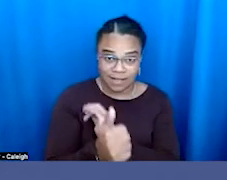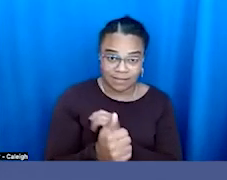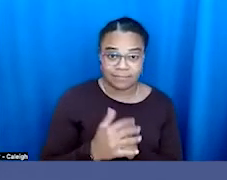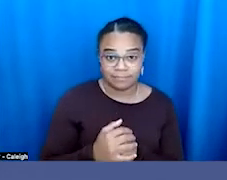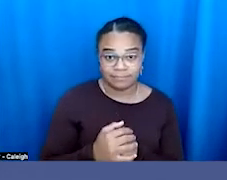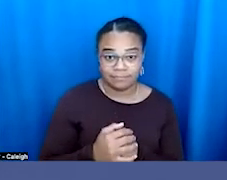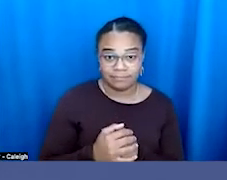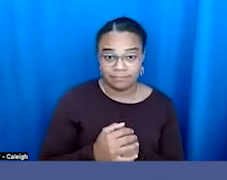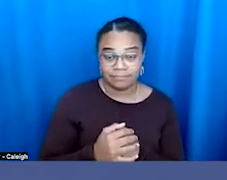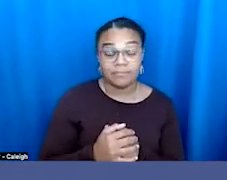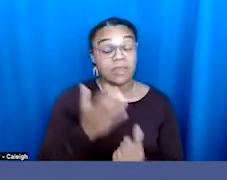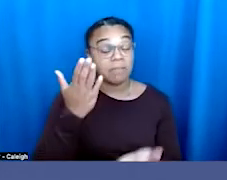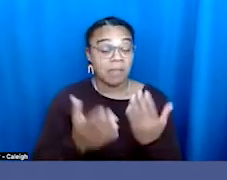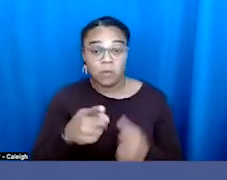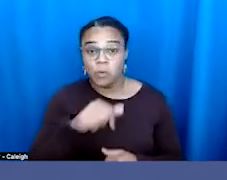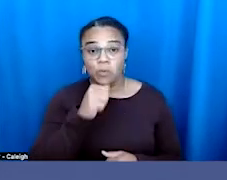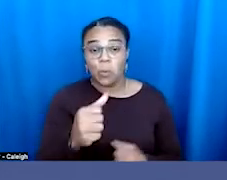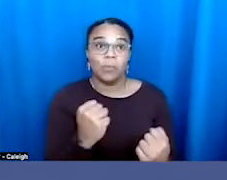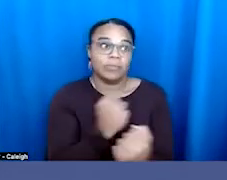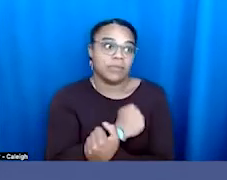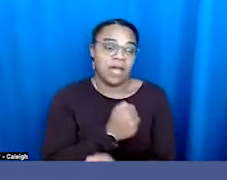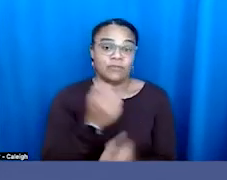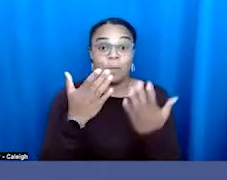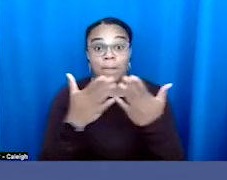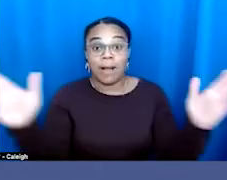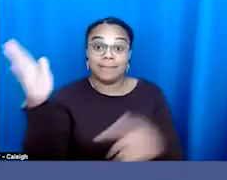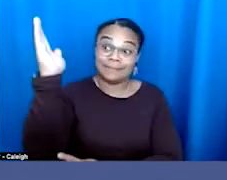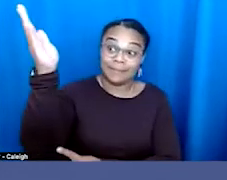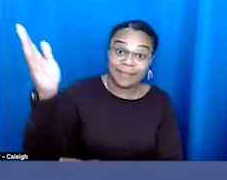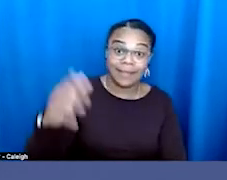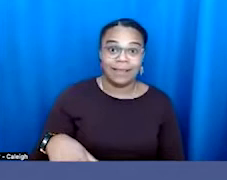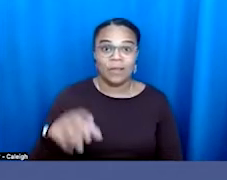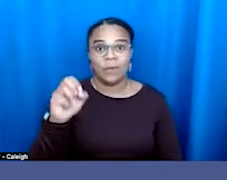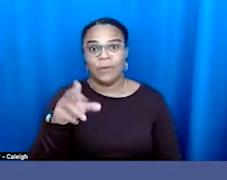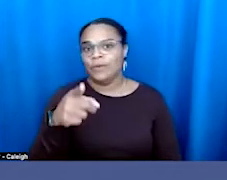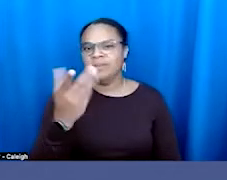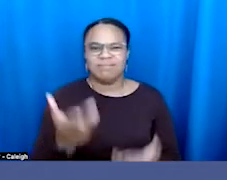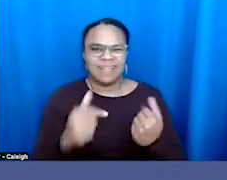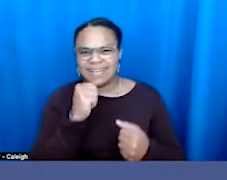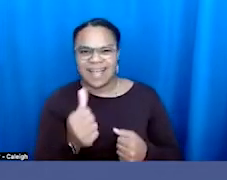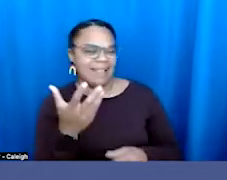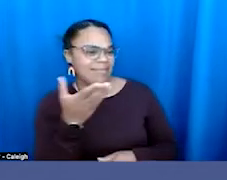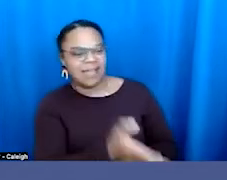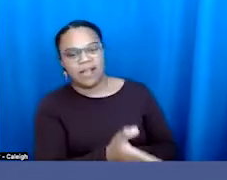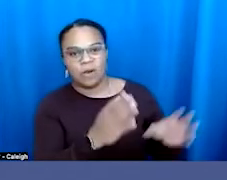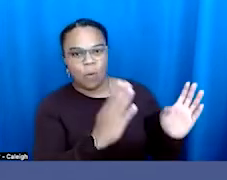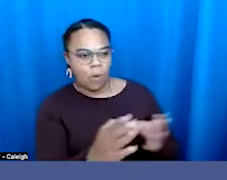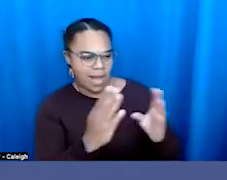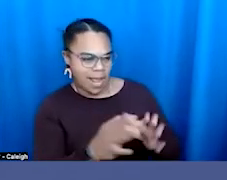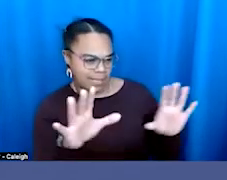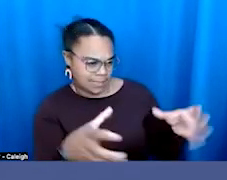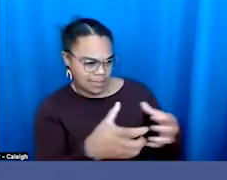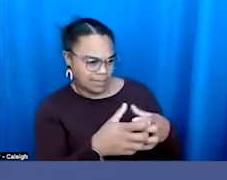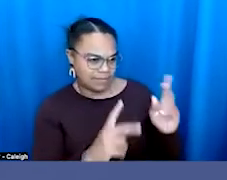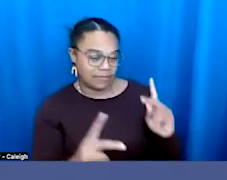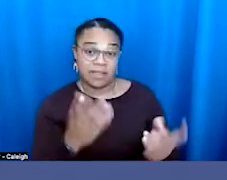loves to do public speaking or who's going to be out there organizing folks. You might be just a